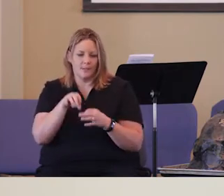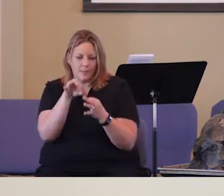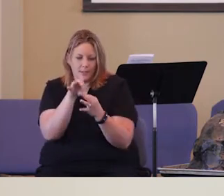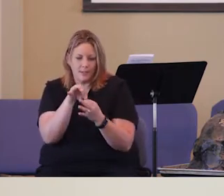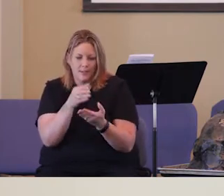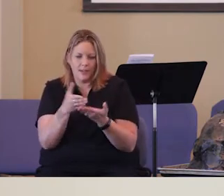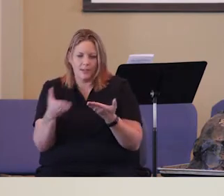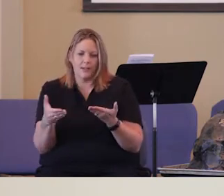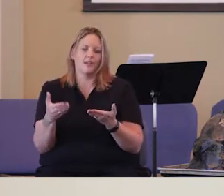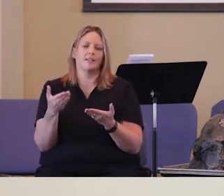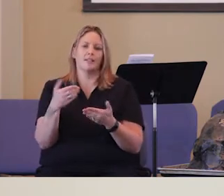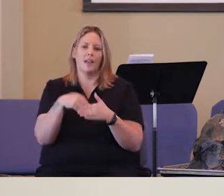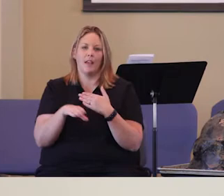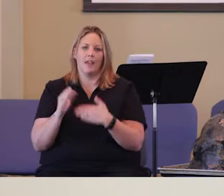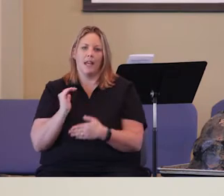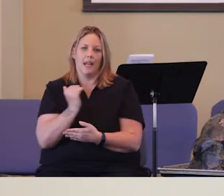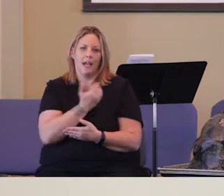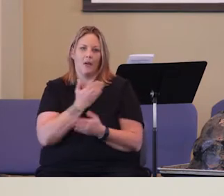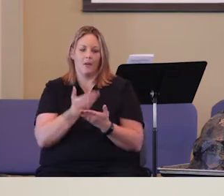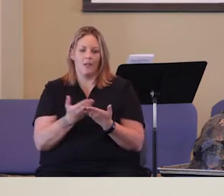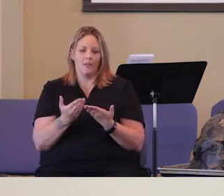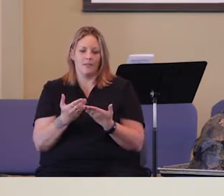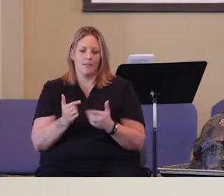respond to people that we interact with.